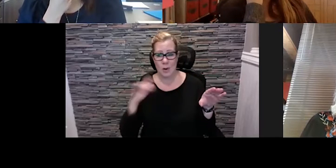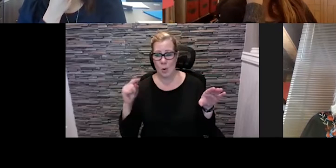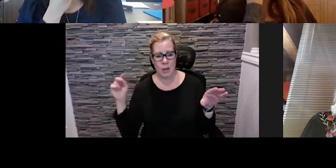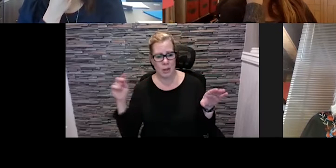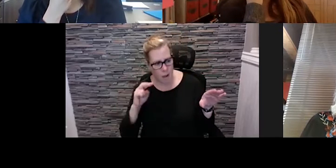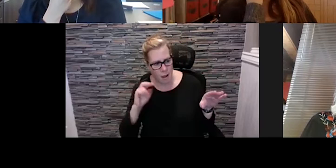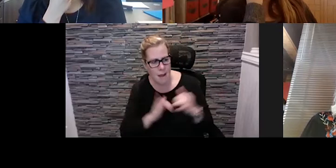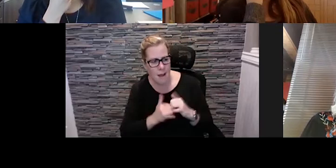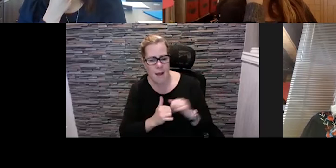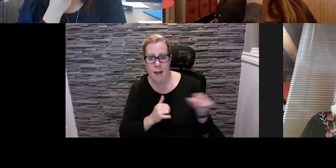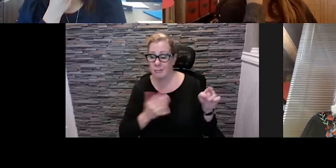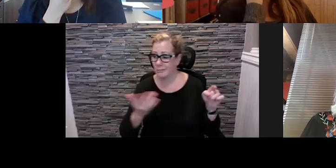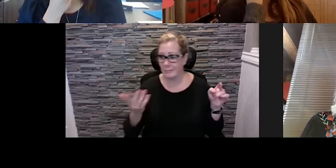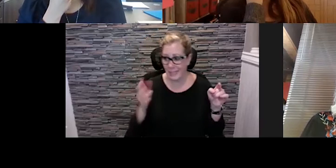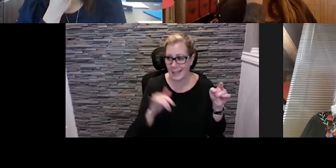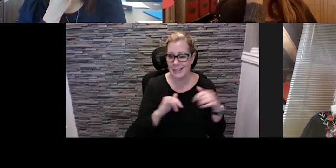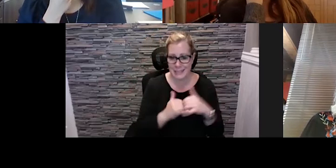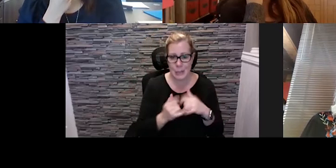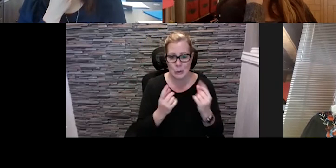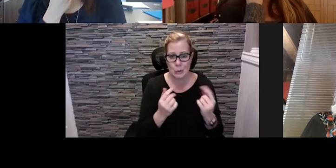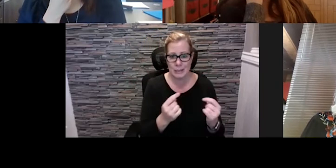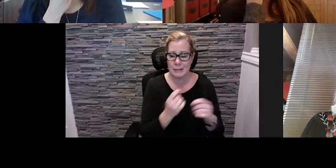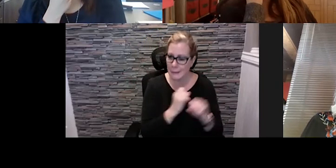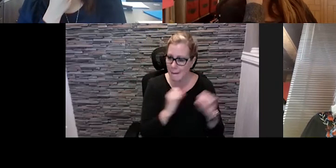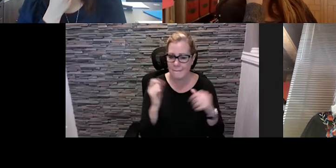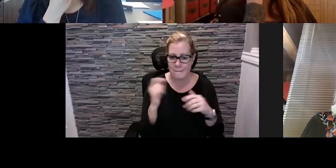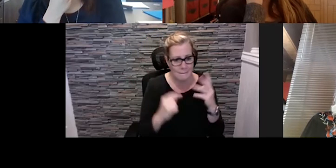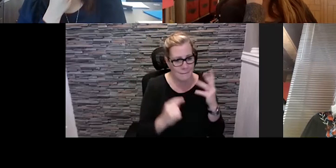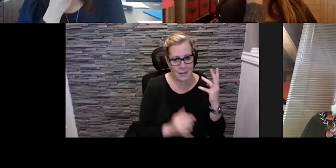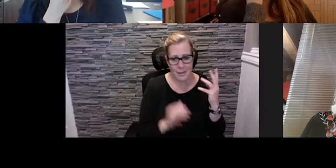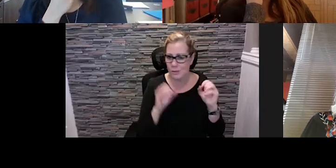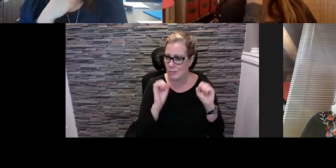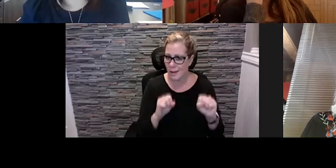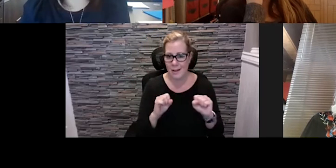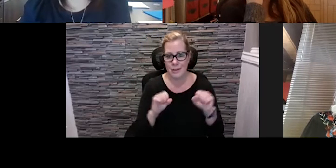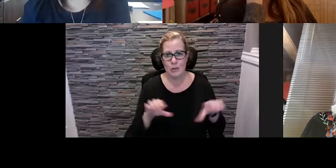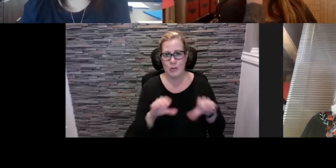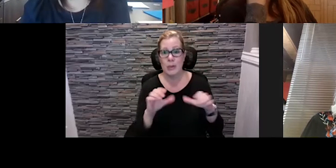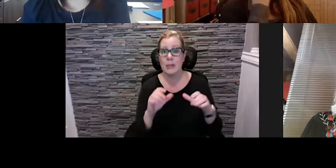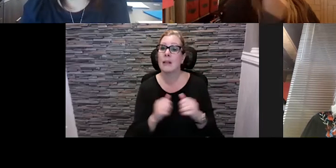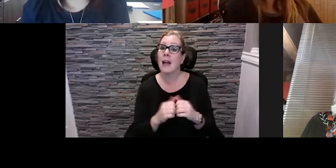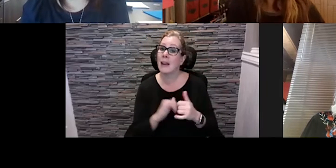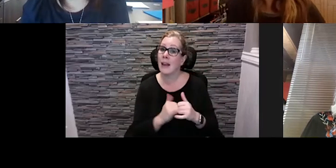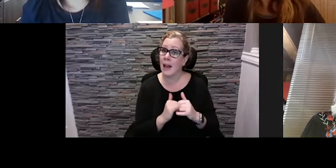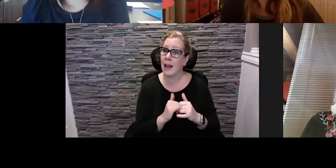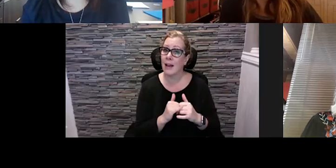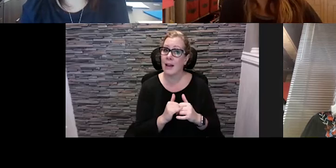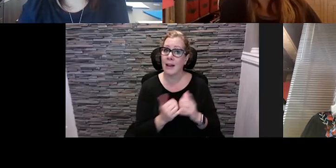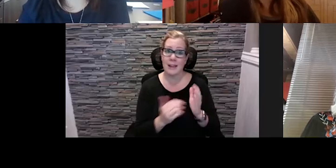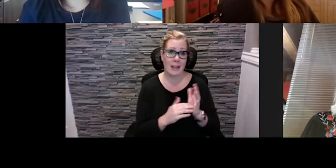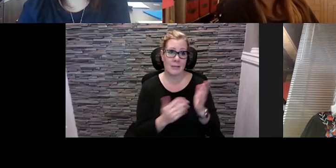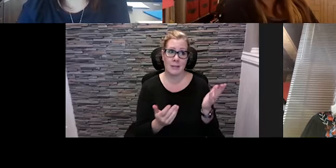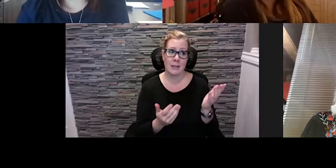being able to roll out these types of events in a safe way and um you know largely because it's it's it's naturally